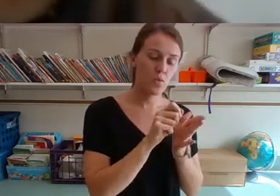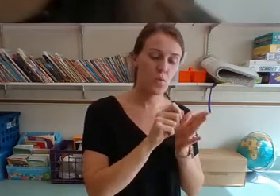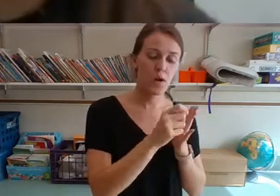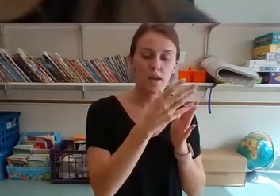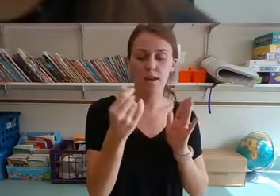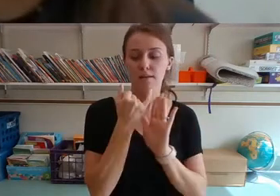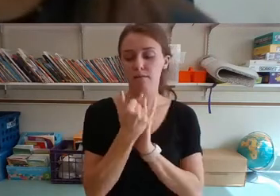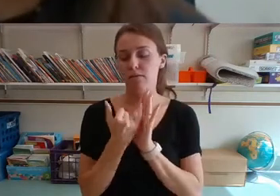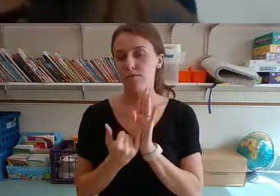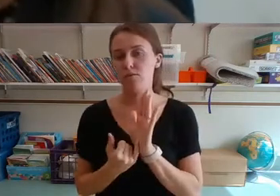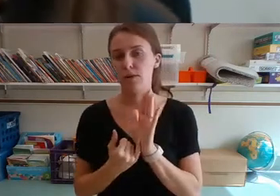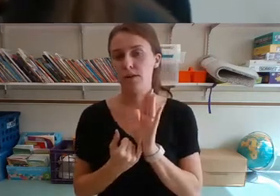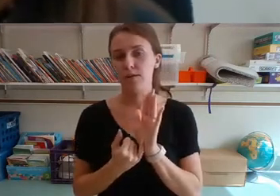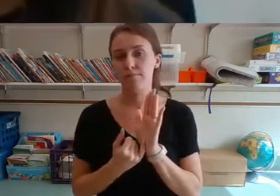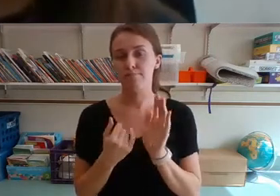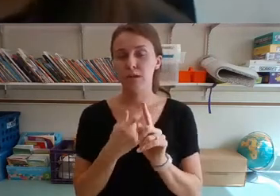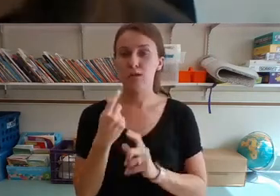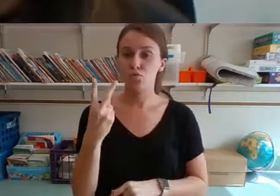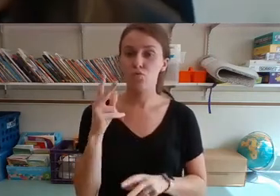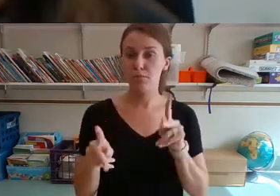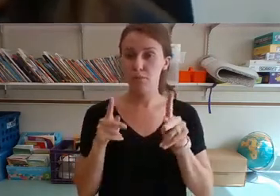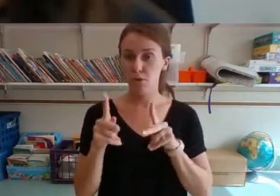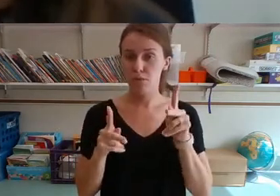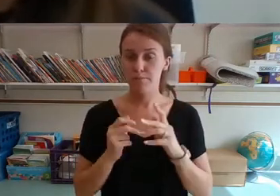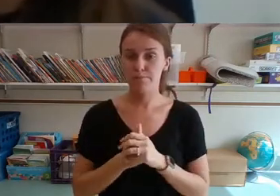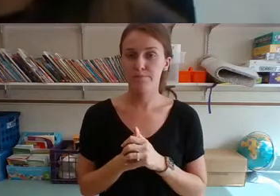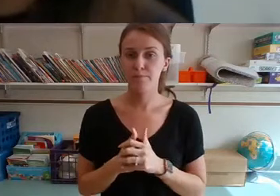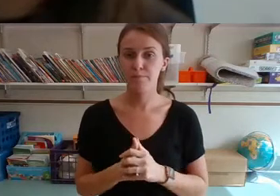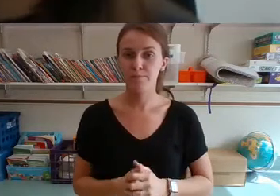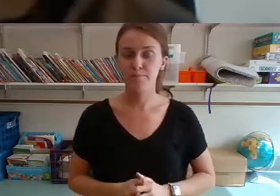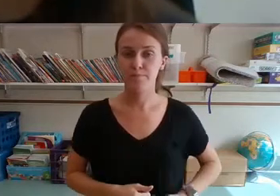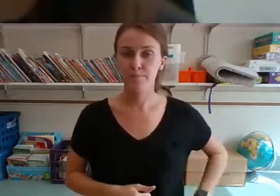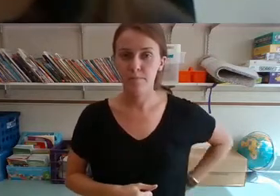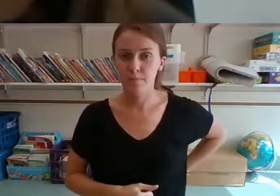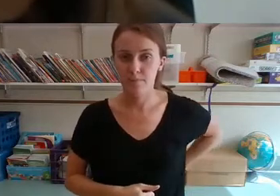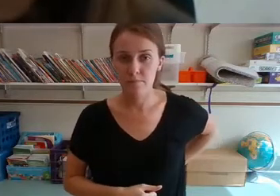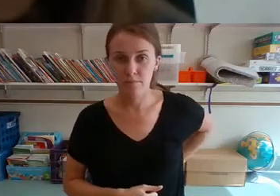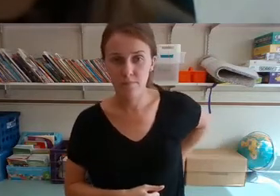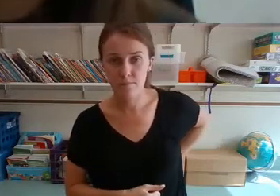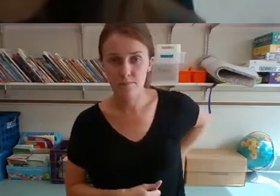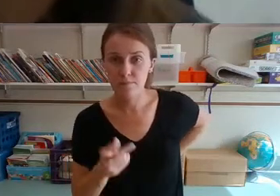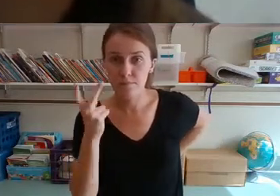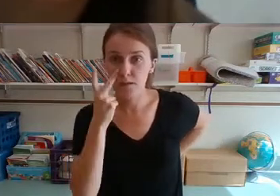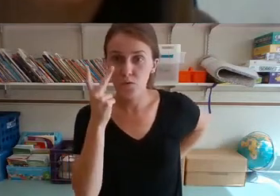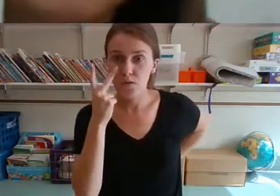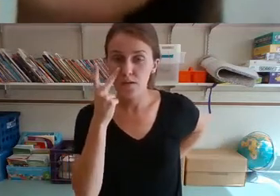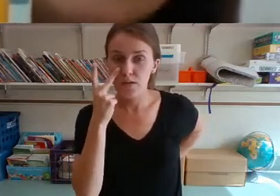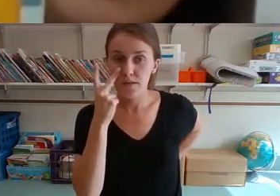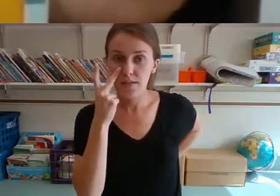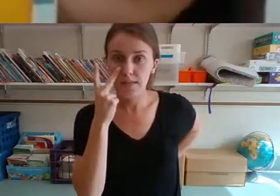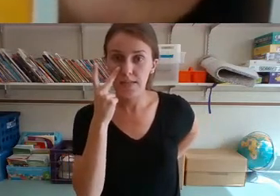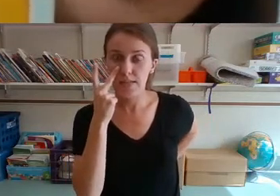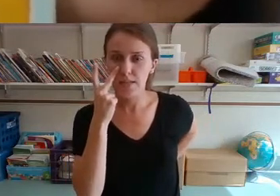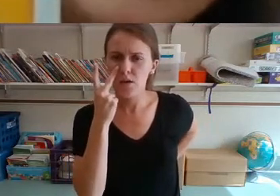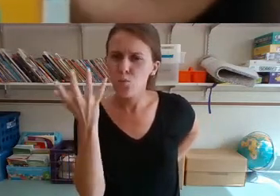by Michael Letzig. He drew the pictures of all these beautiful crayons. Do you see? Can you find